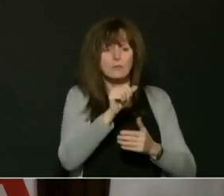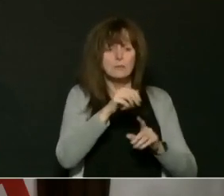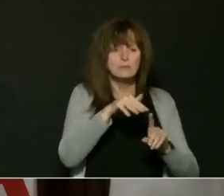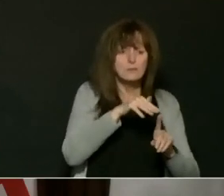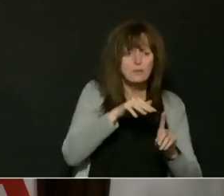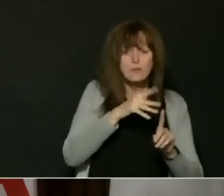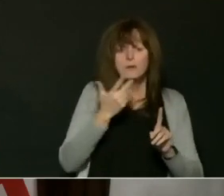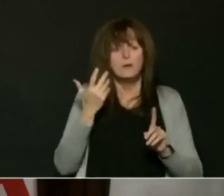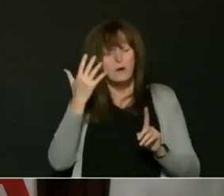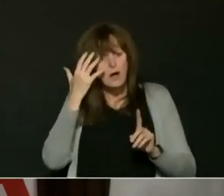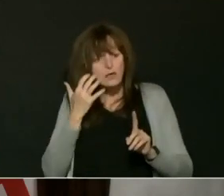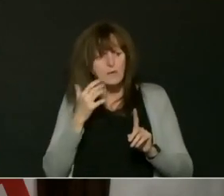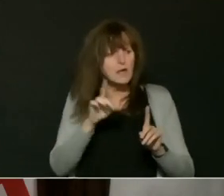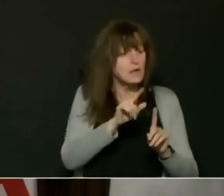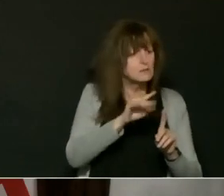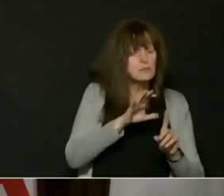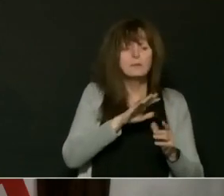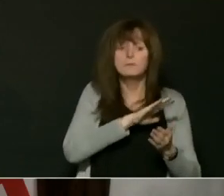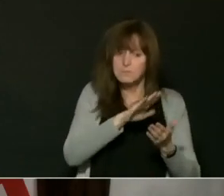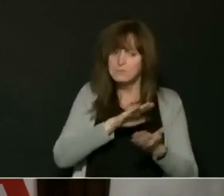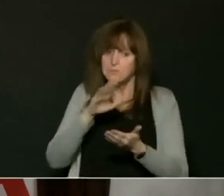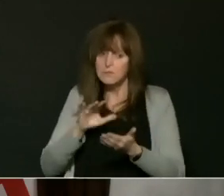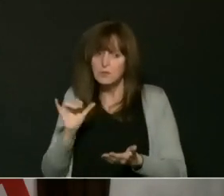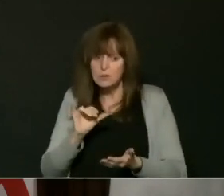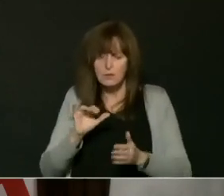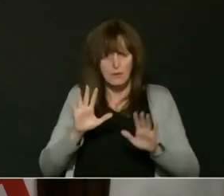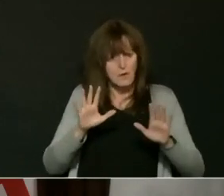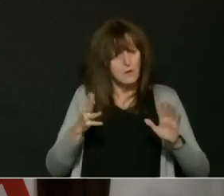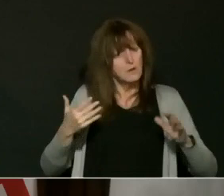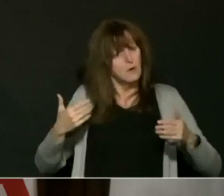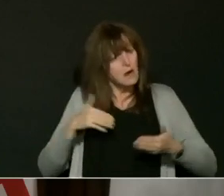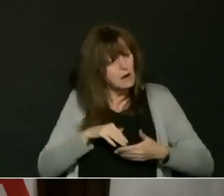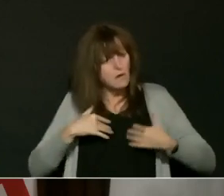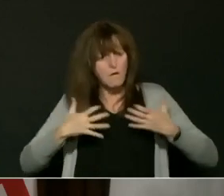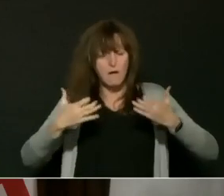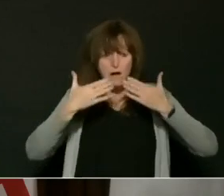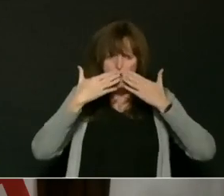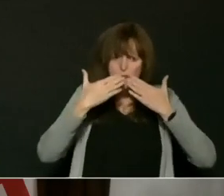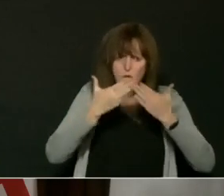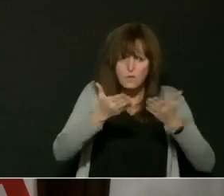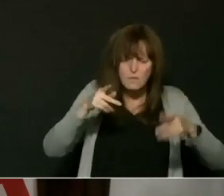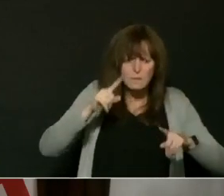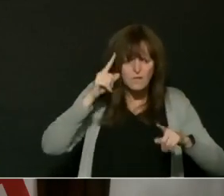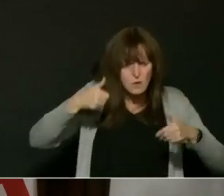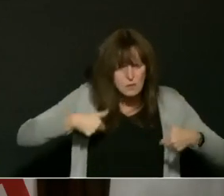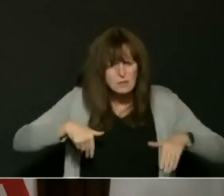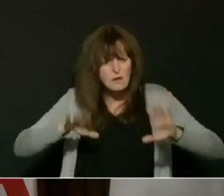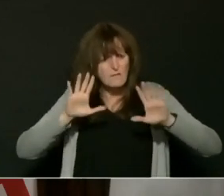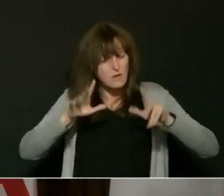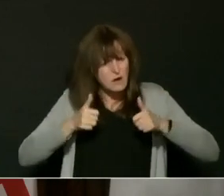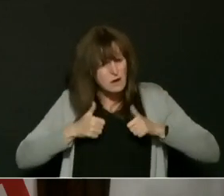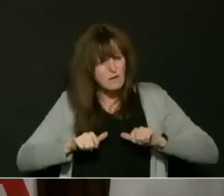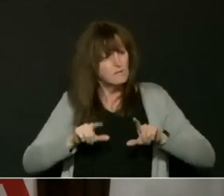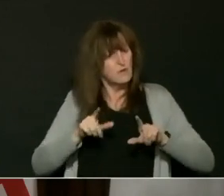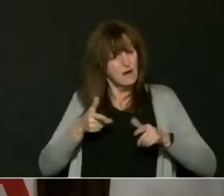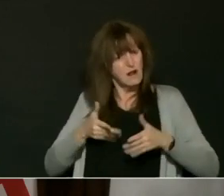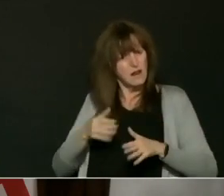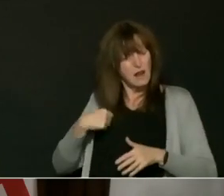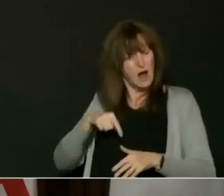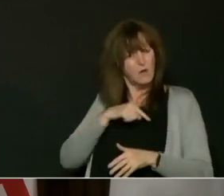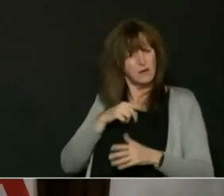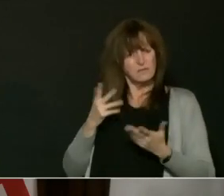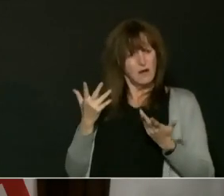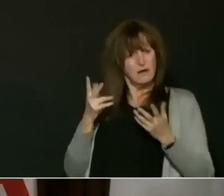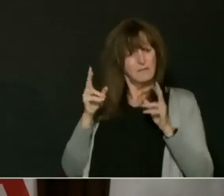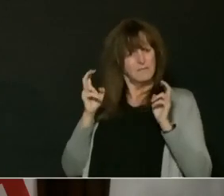again, I want to thank Ontarians for their incredible sacrifices. Your collective efforts have allowed us to get back to where we are today.